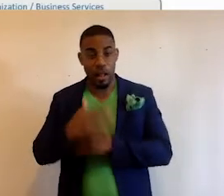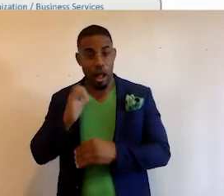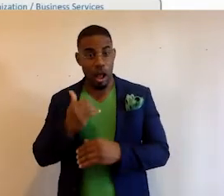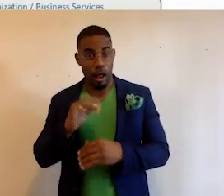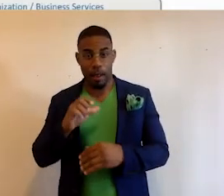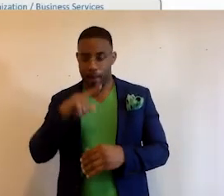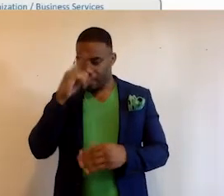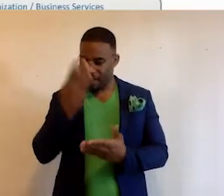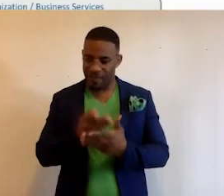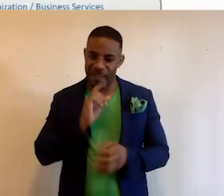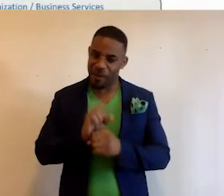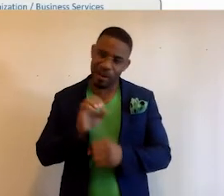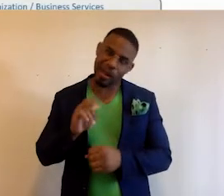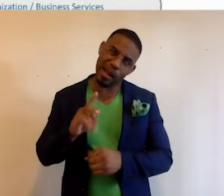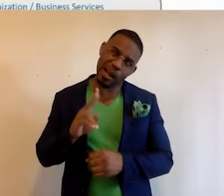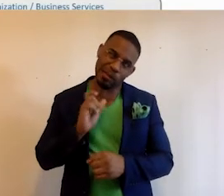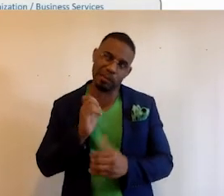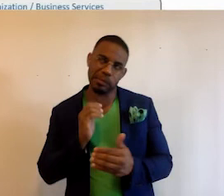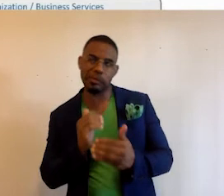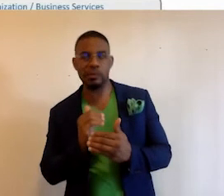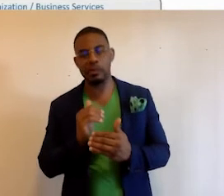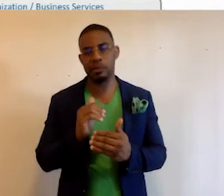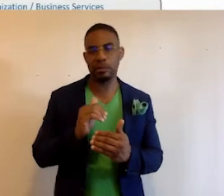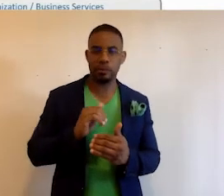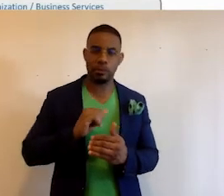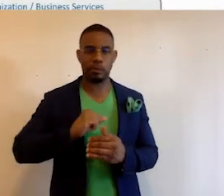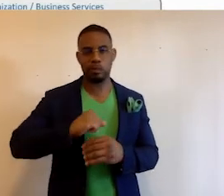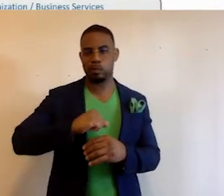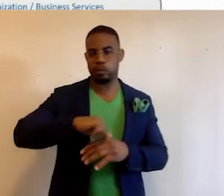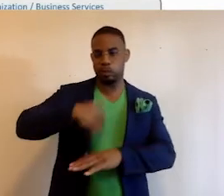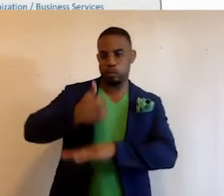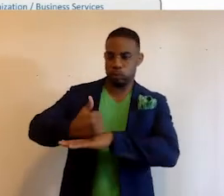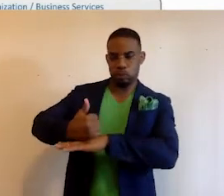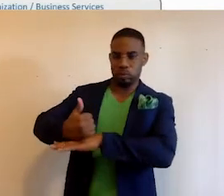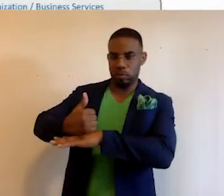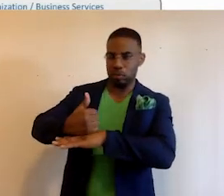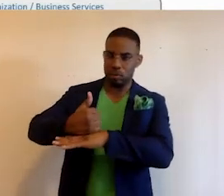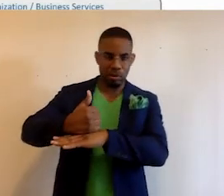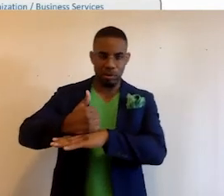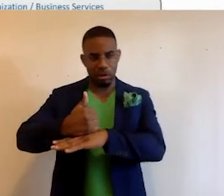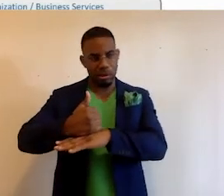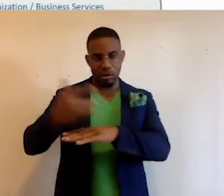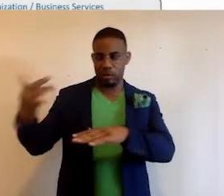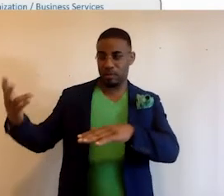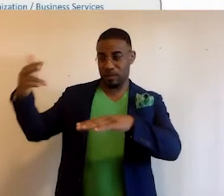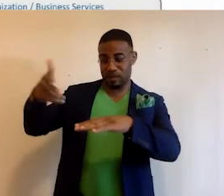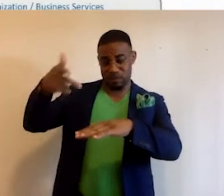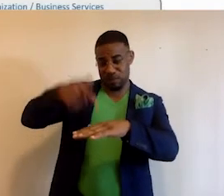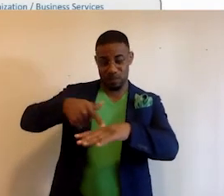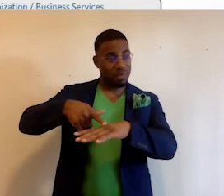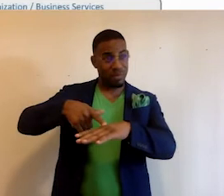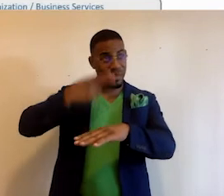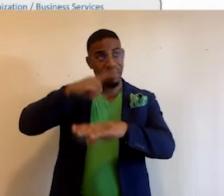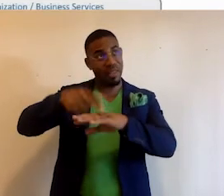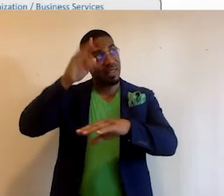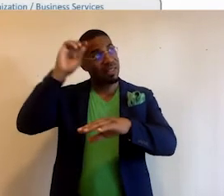Facts is not really a continent, but let's call us a coral reef. You know, we're definitely a way station for people who are looking to get some fun in the